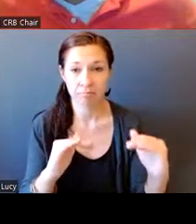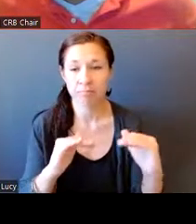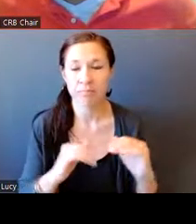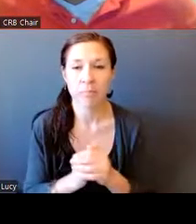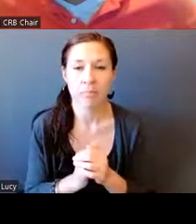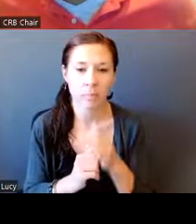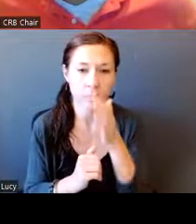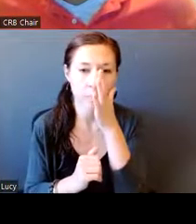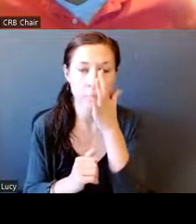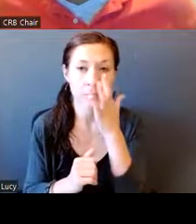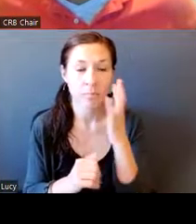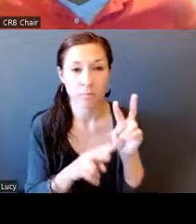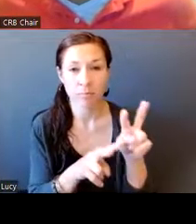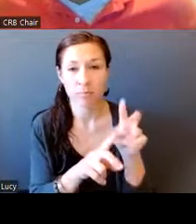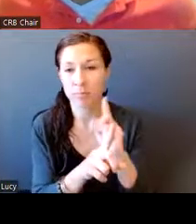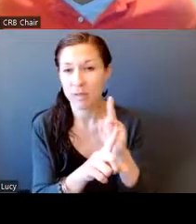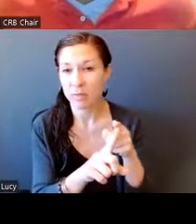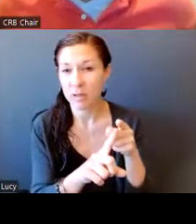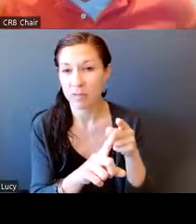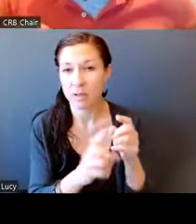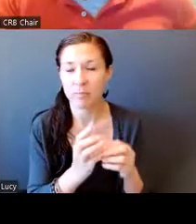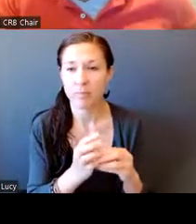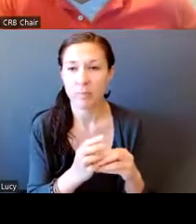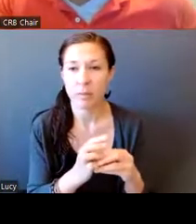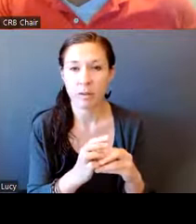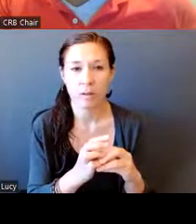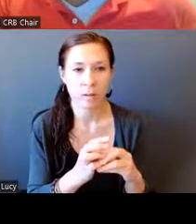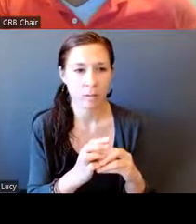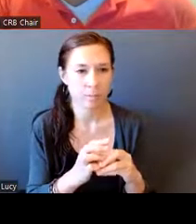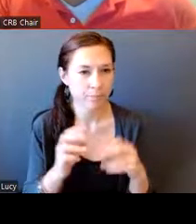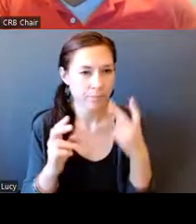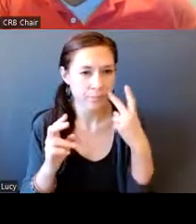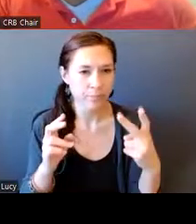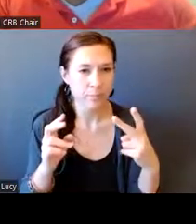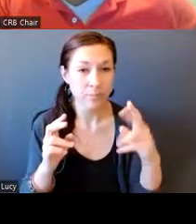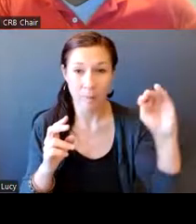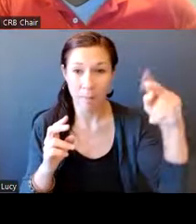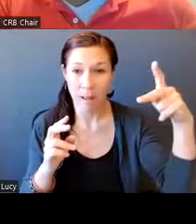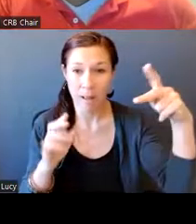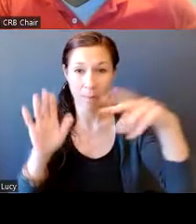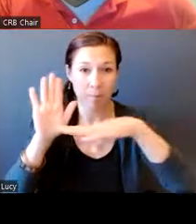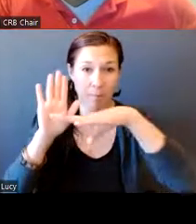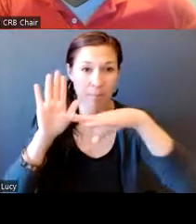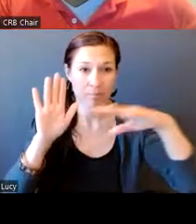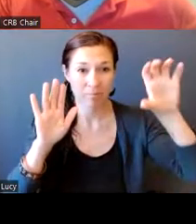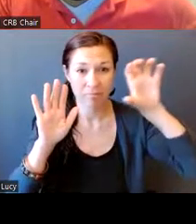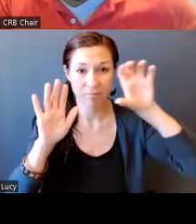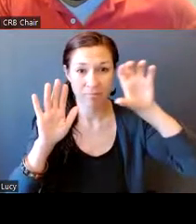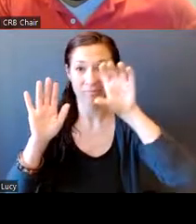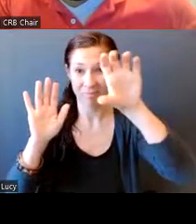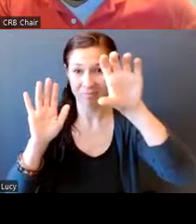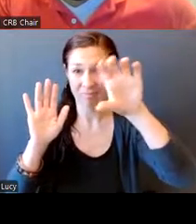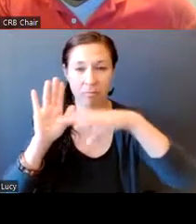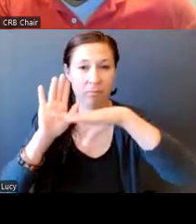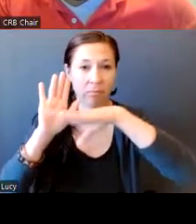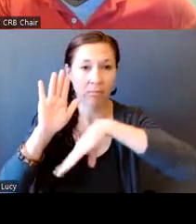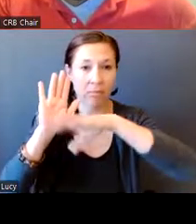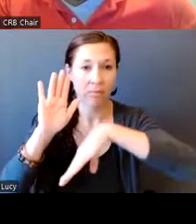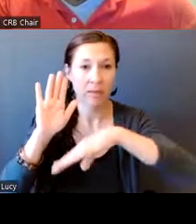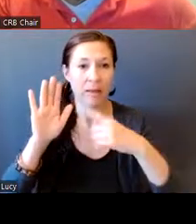So specifically, I focused on right underneath the map where to stop by race and ethnicity.